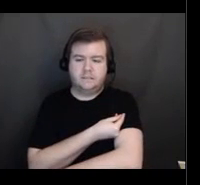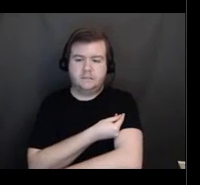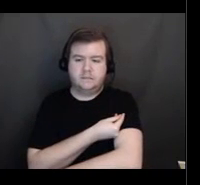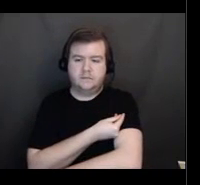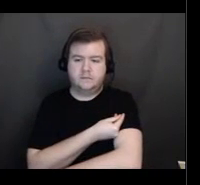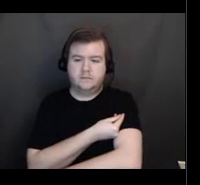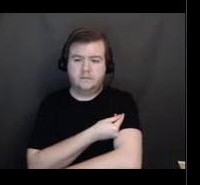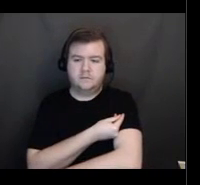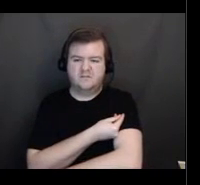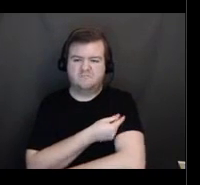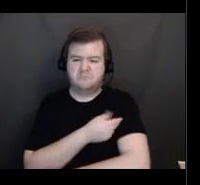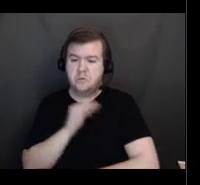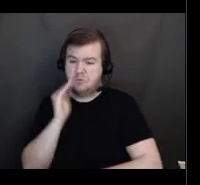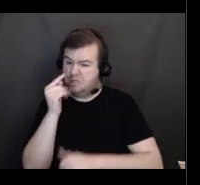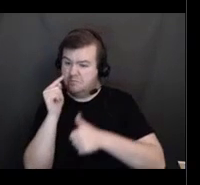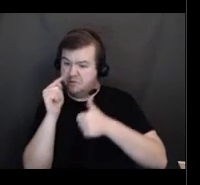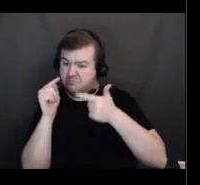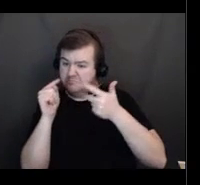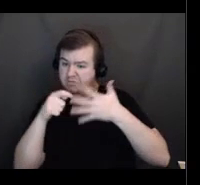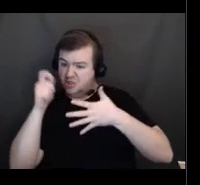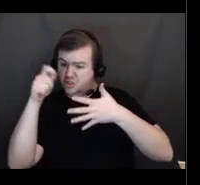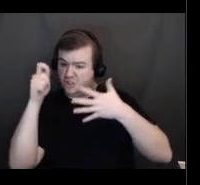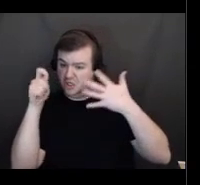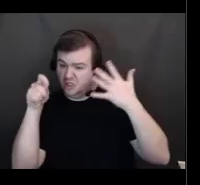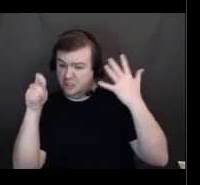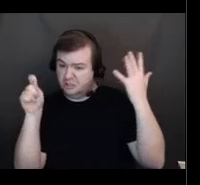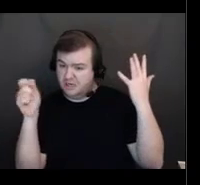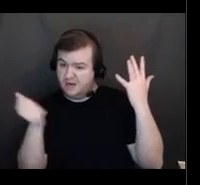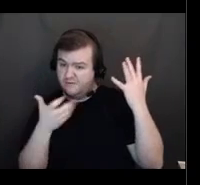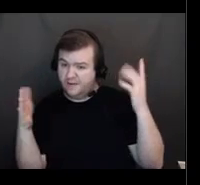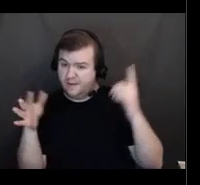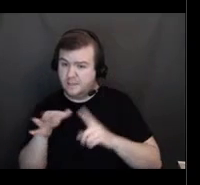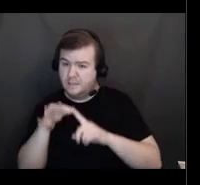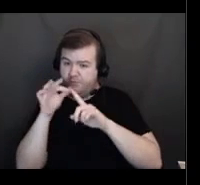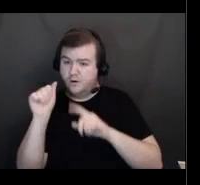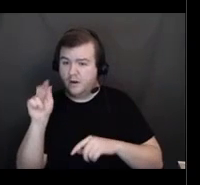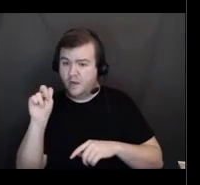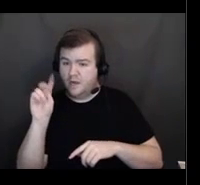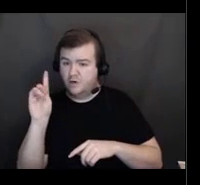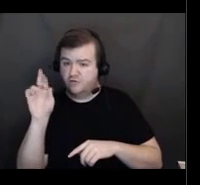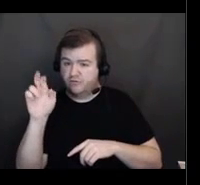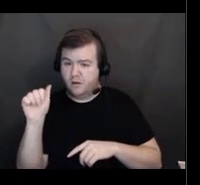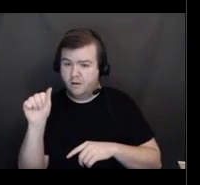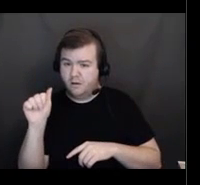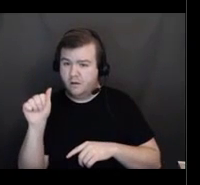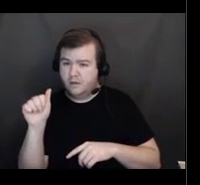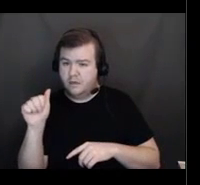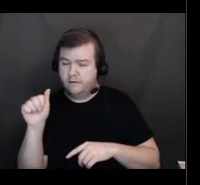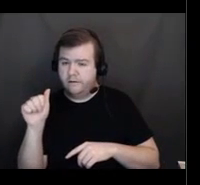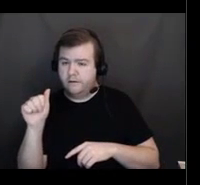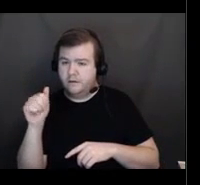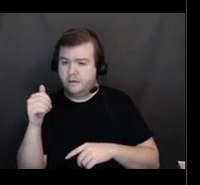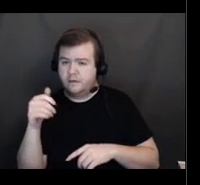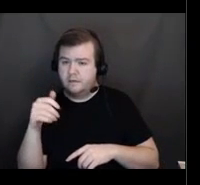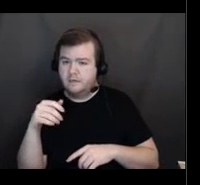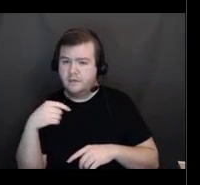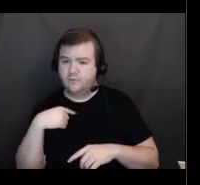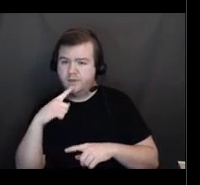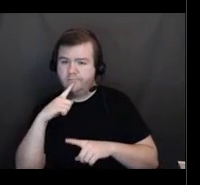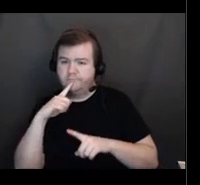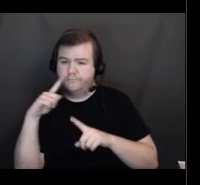No, it looks like we covered all the questions except for Andrea. Can we get back to them on this question? So,